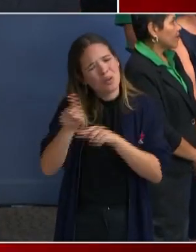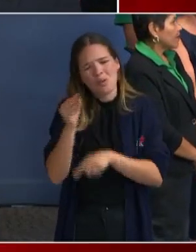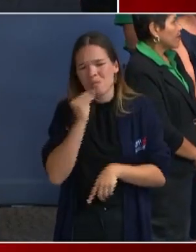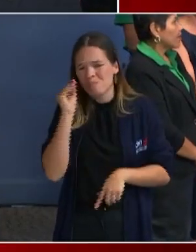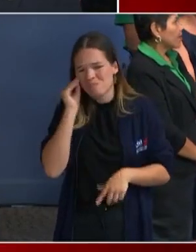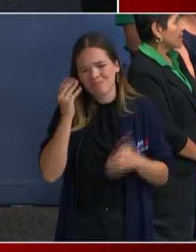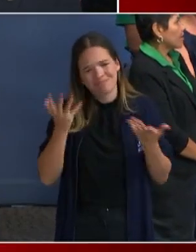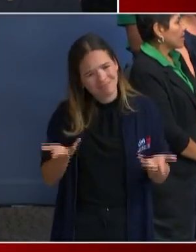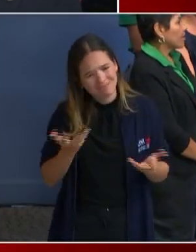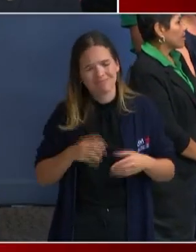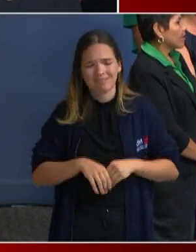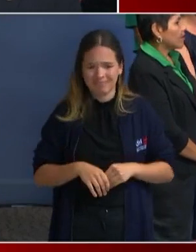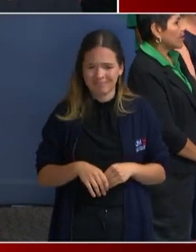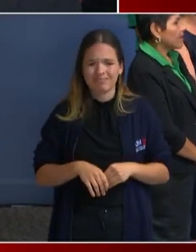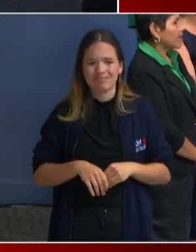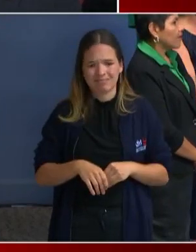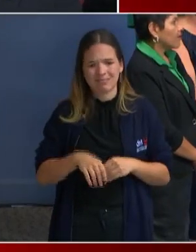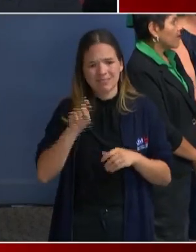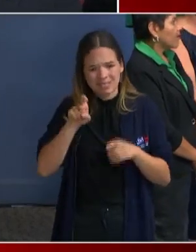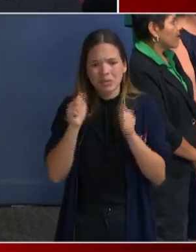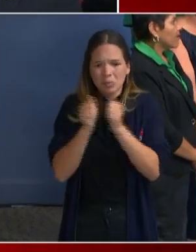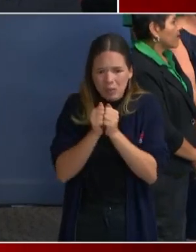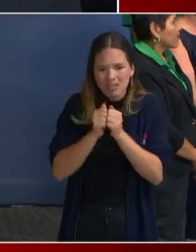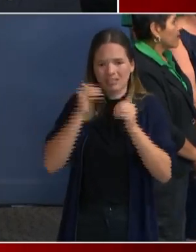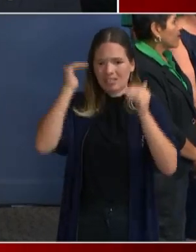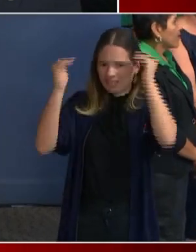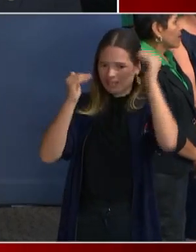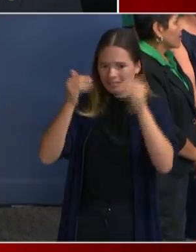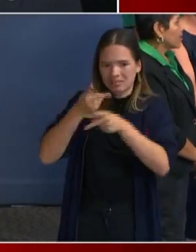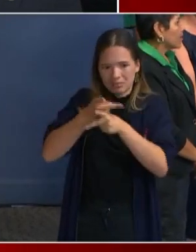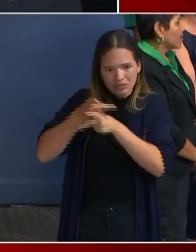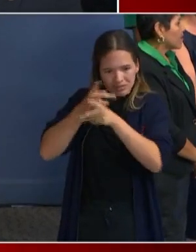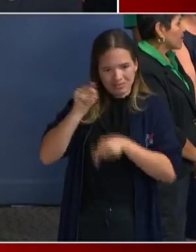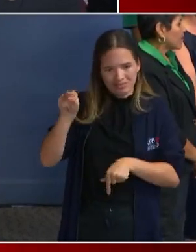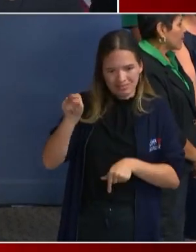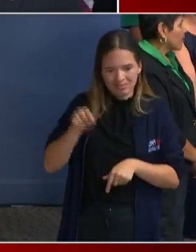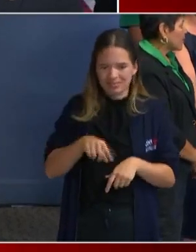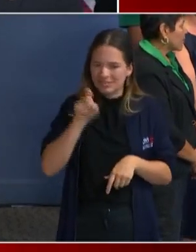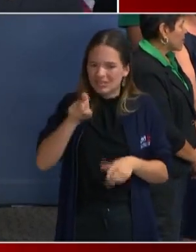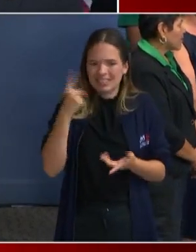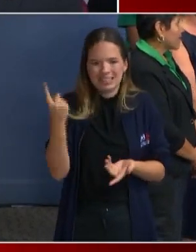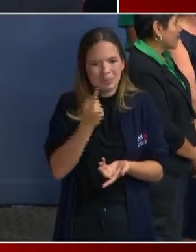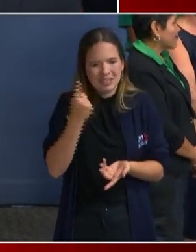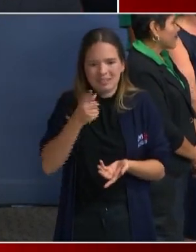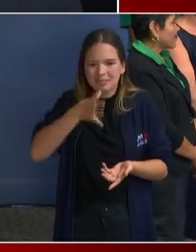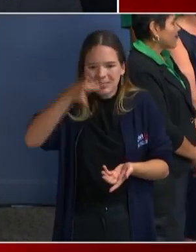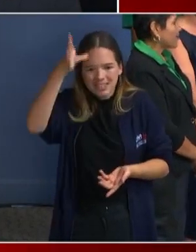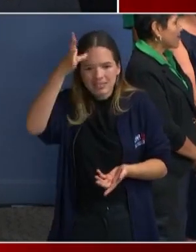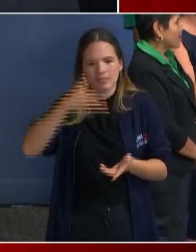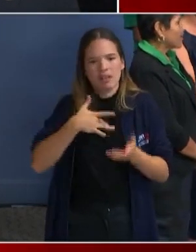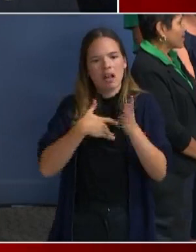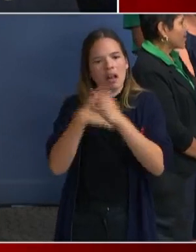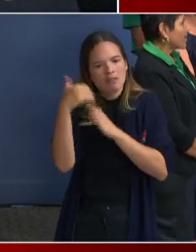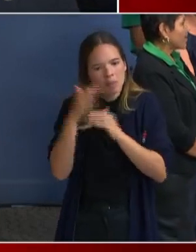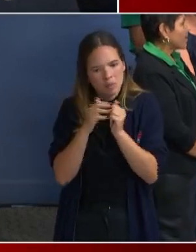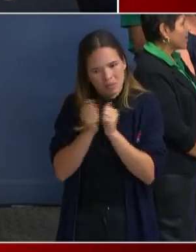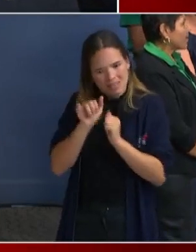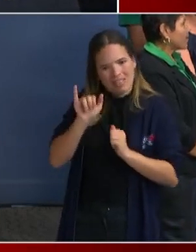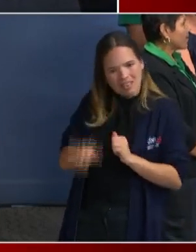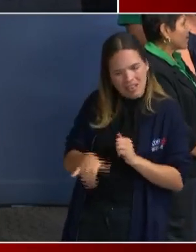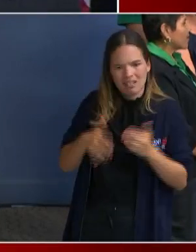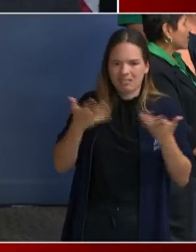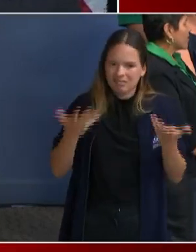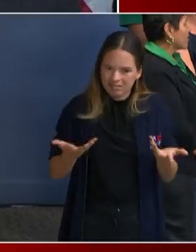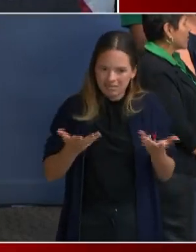should be with a trusted adult. Or they should be someplace where their parents feel comfortable with. So that's, you know,